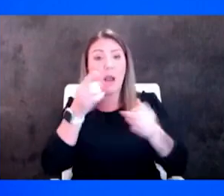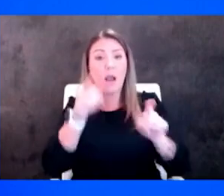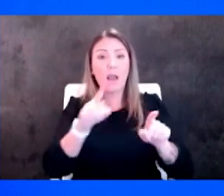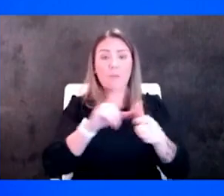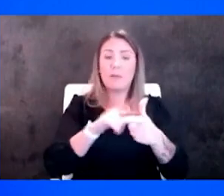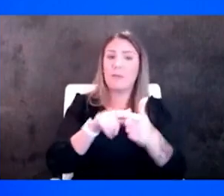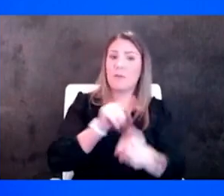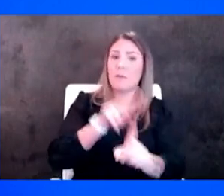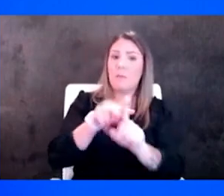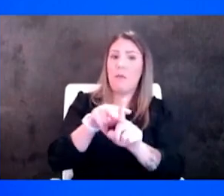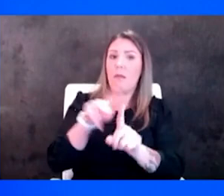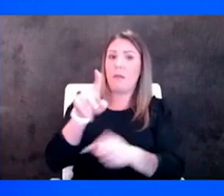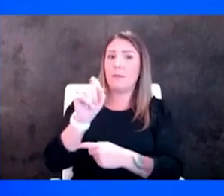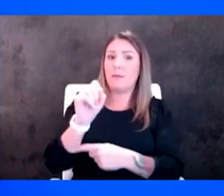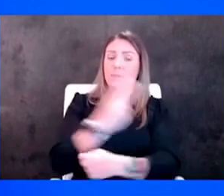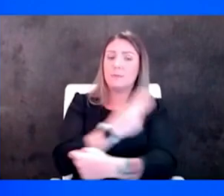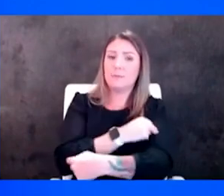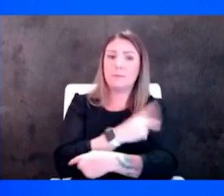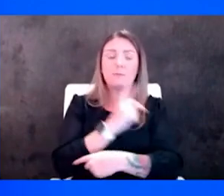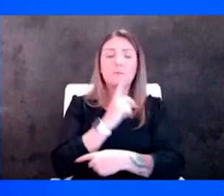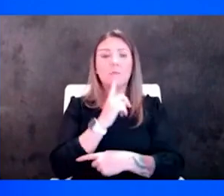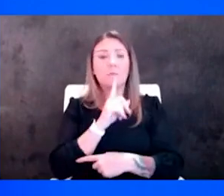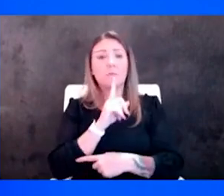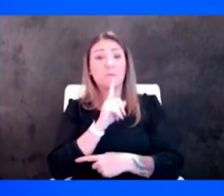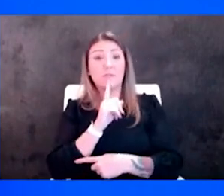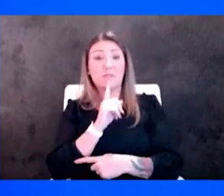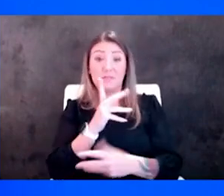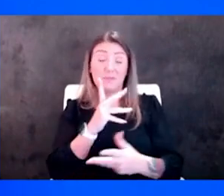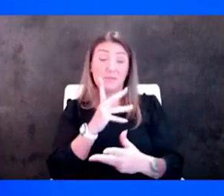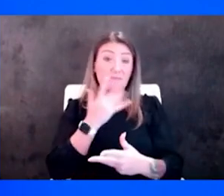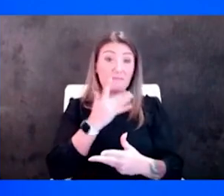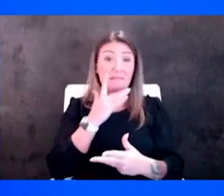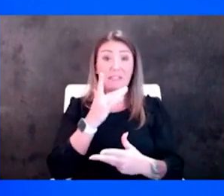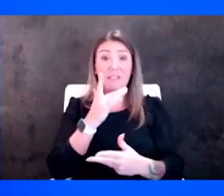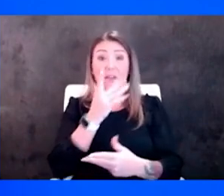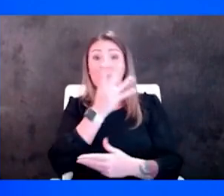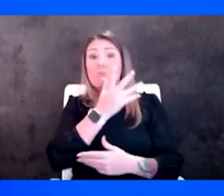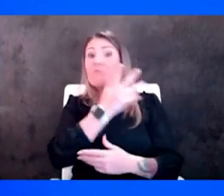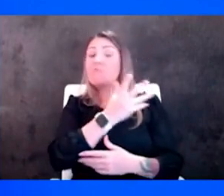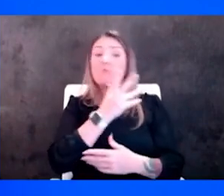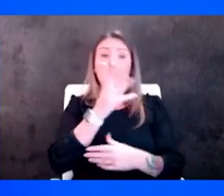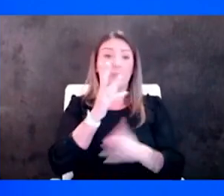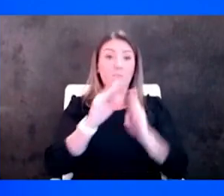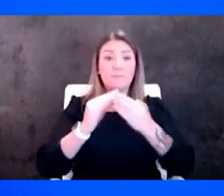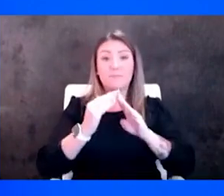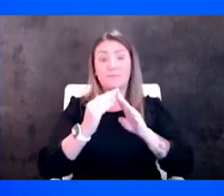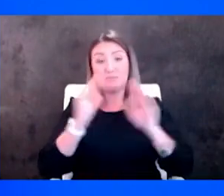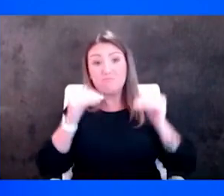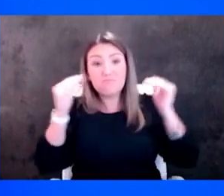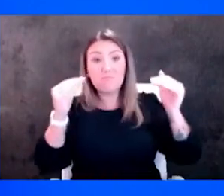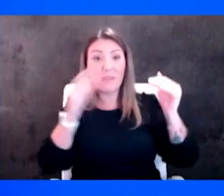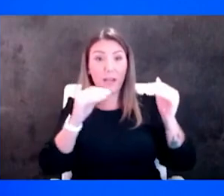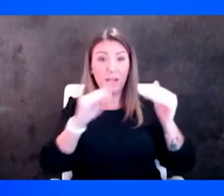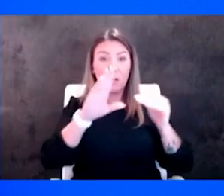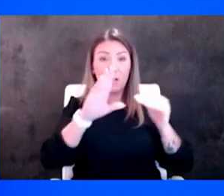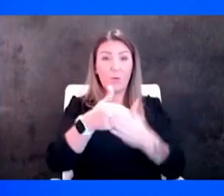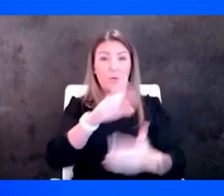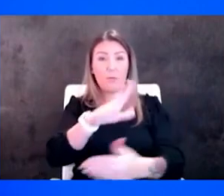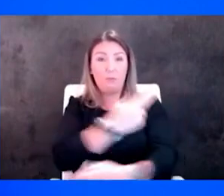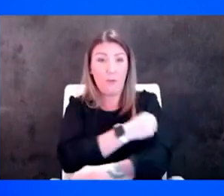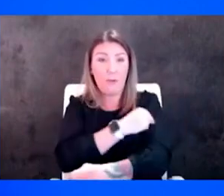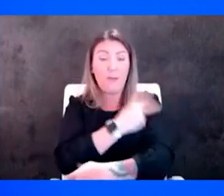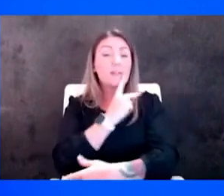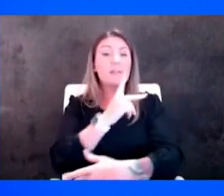hospitals we are very fortunate that rural communities have stepped up and made their local hospitals whole to the best of their ability